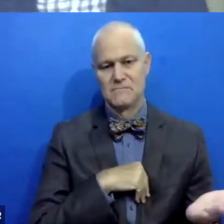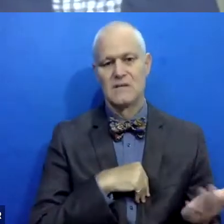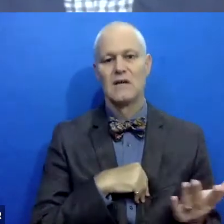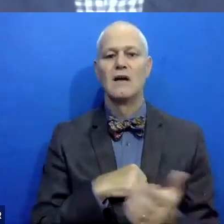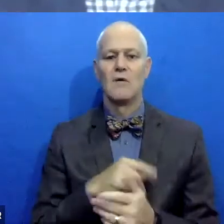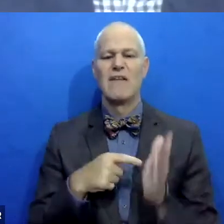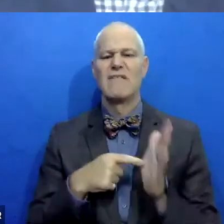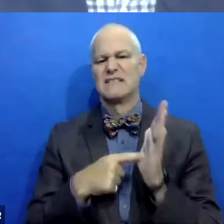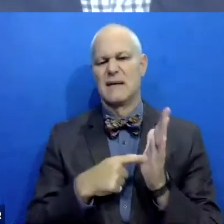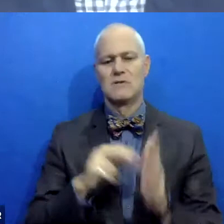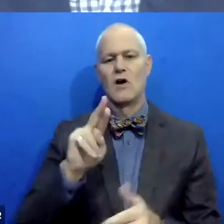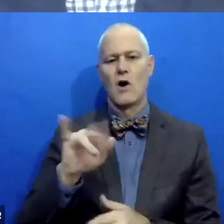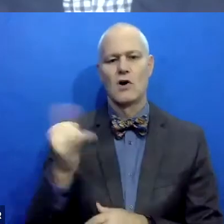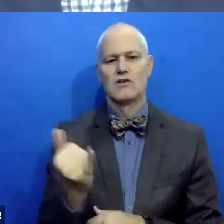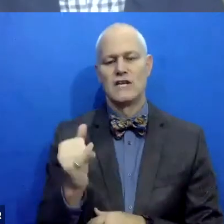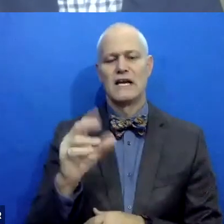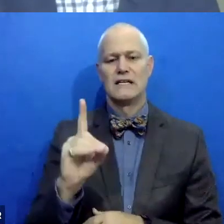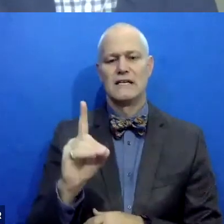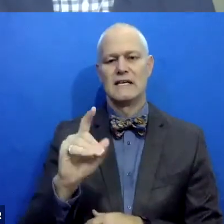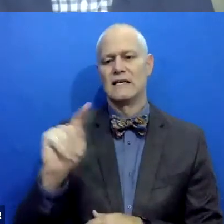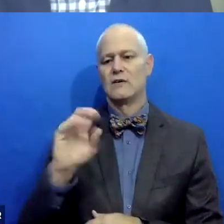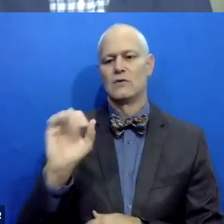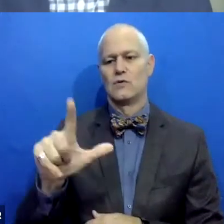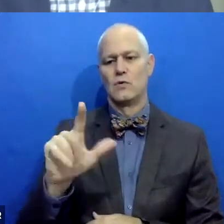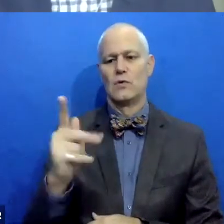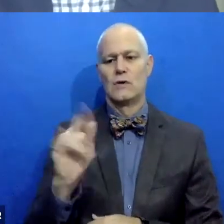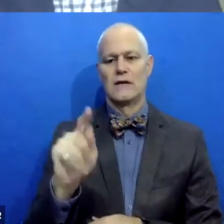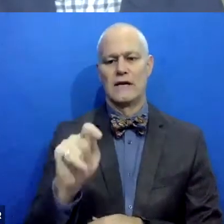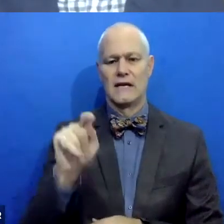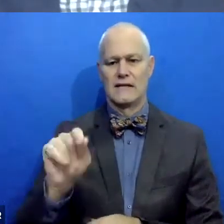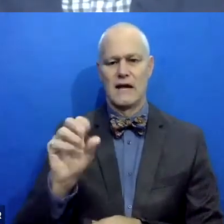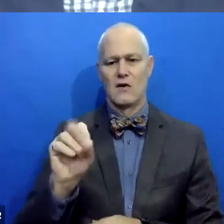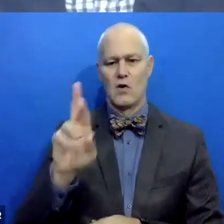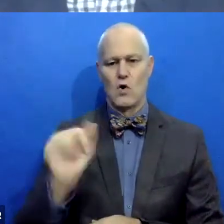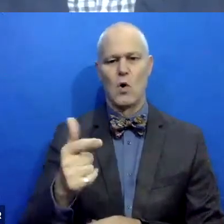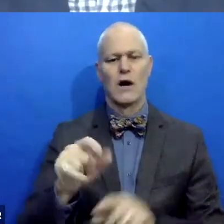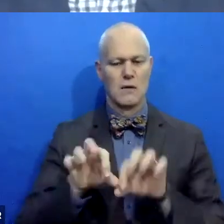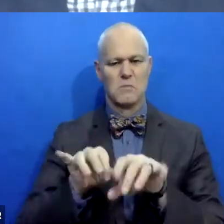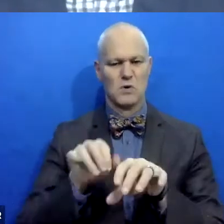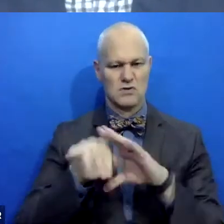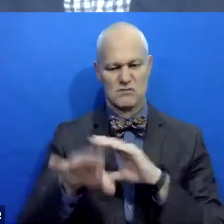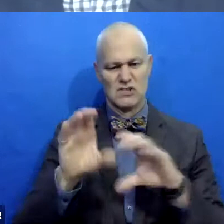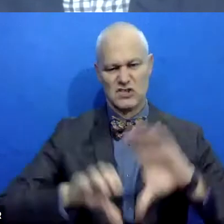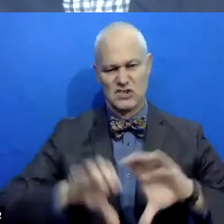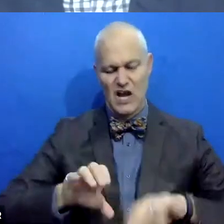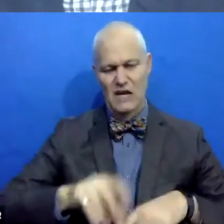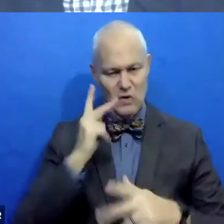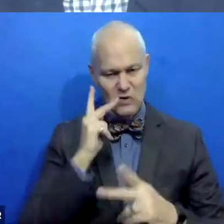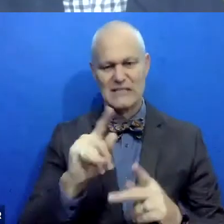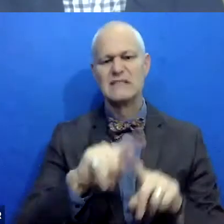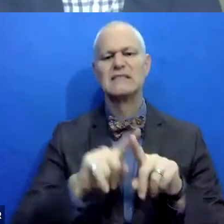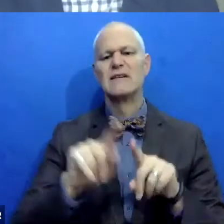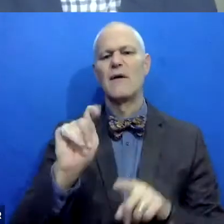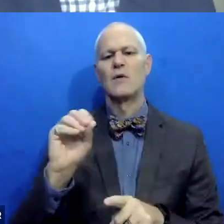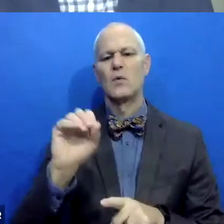that rjdtoolkit.org. I'll put that up, um, in the chat. Um, and you can see all of our tools and things are